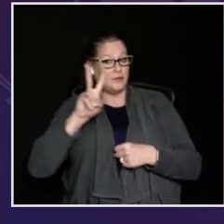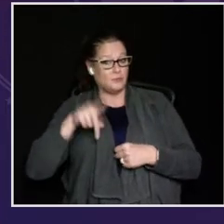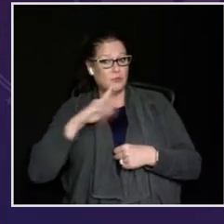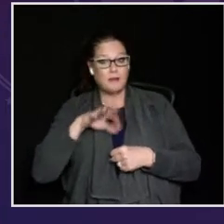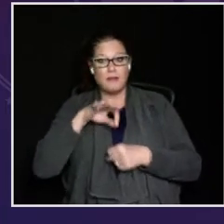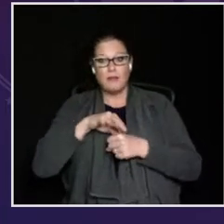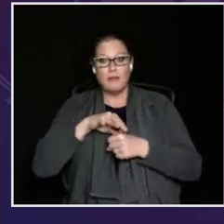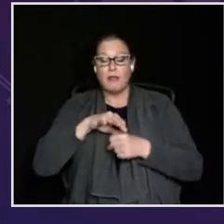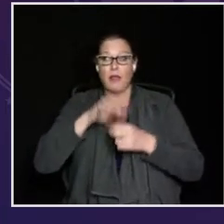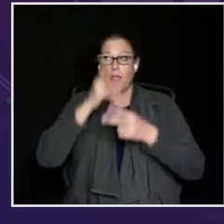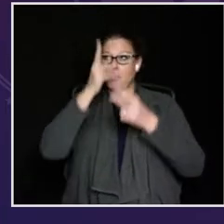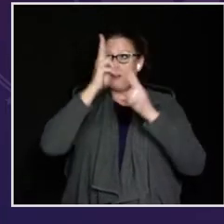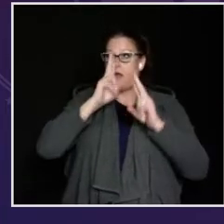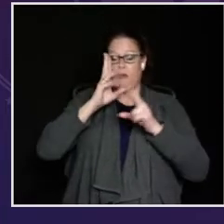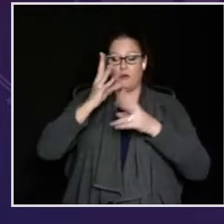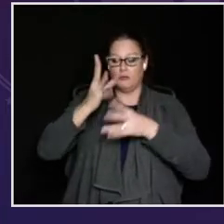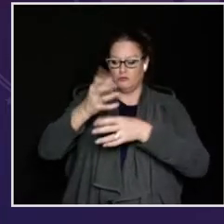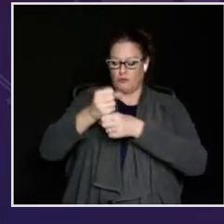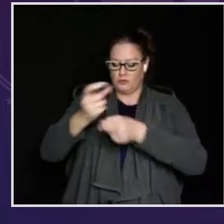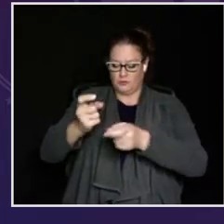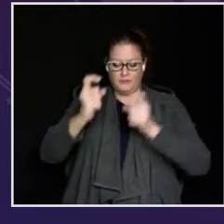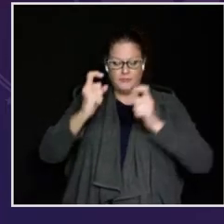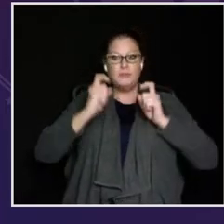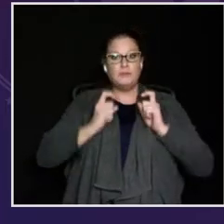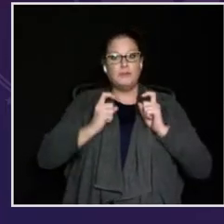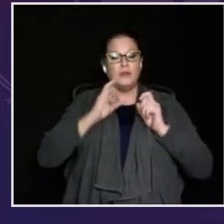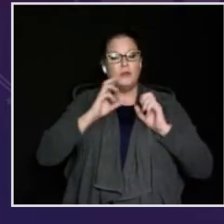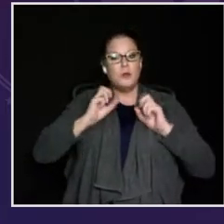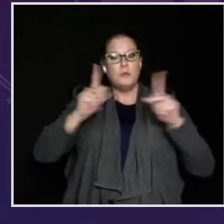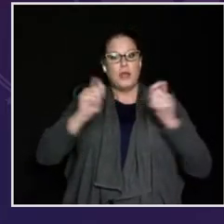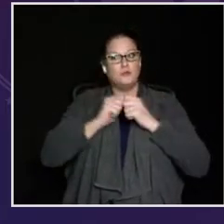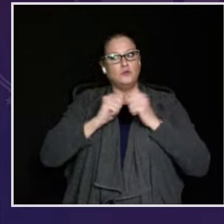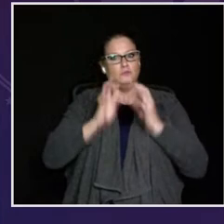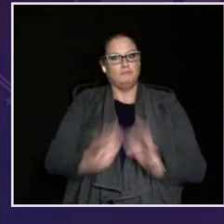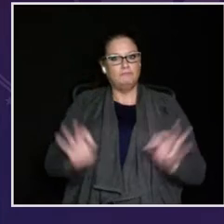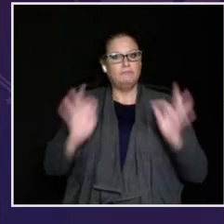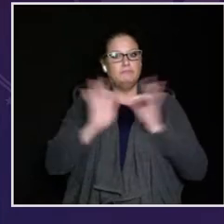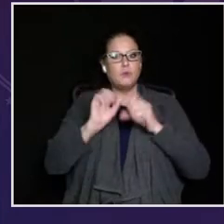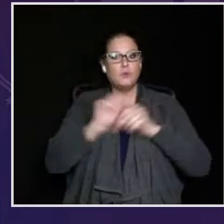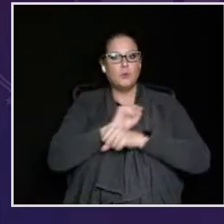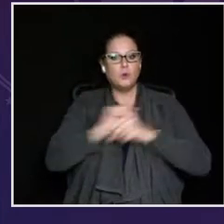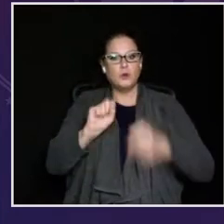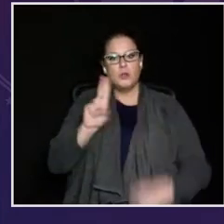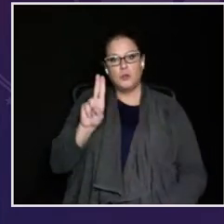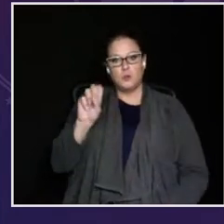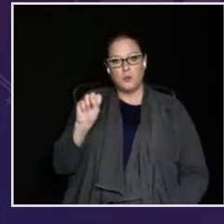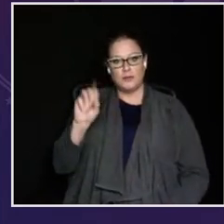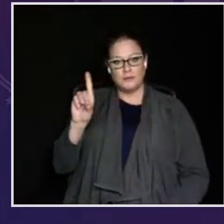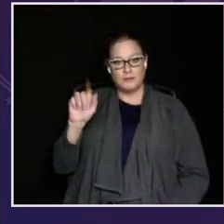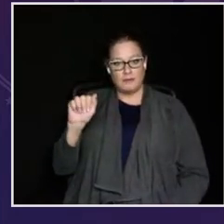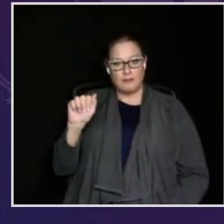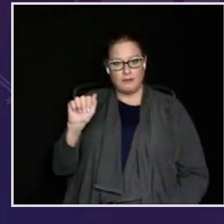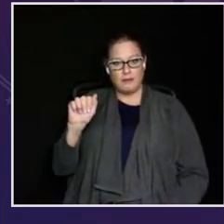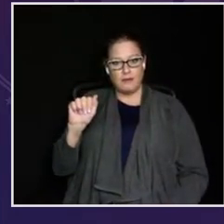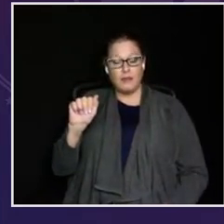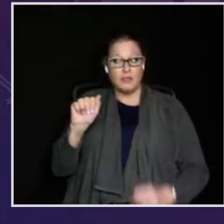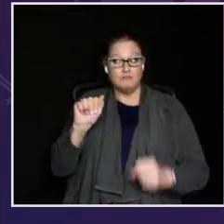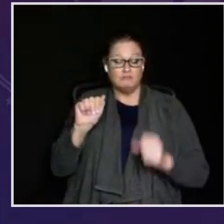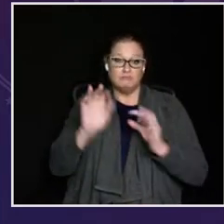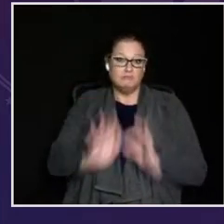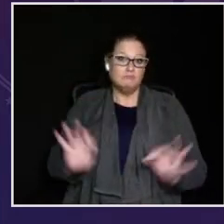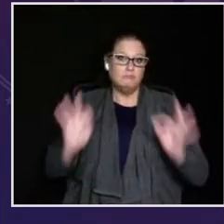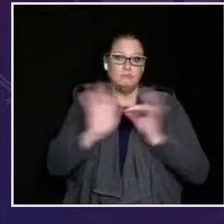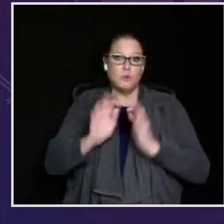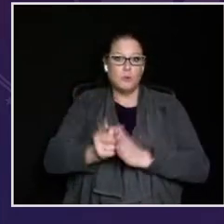Mr. President-elect, Madam Vice President-elect, I'm honored by the trust that you've placed in me to return to the vital work